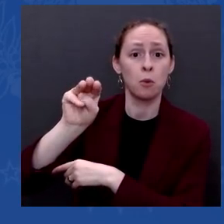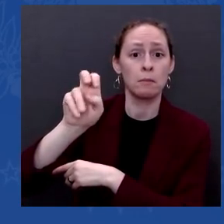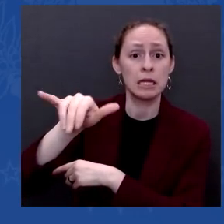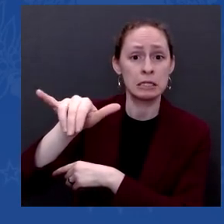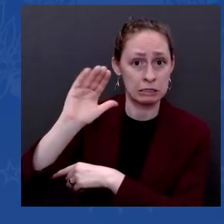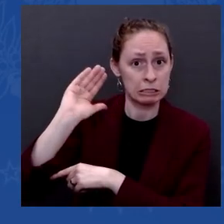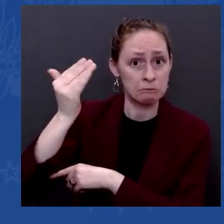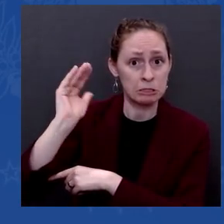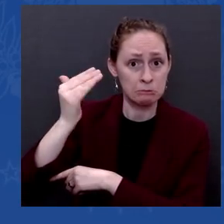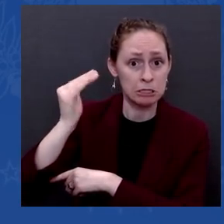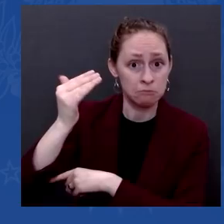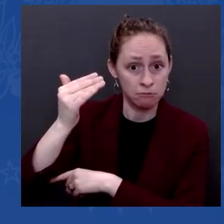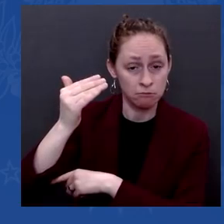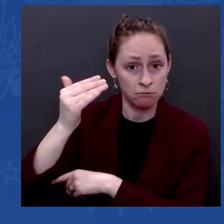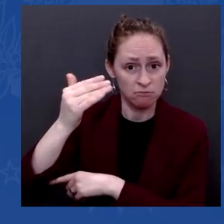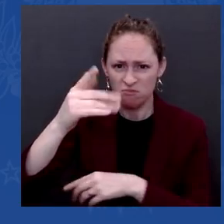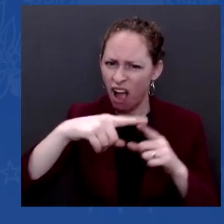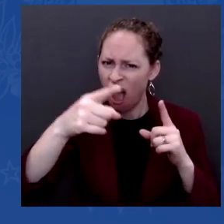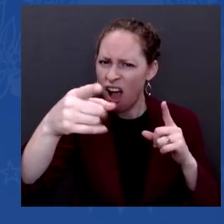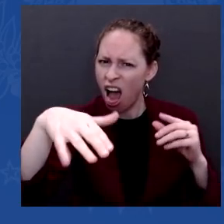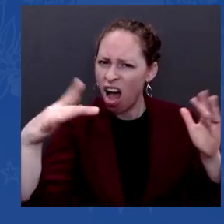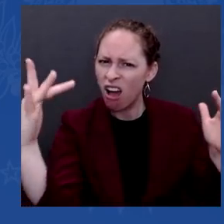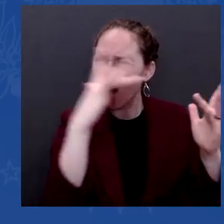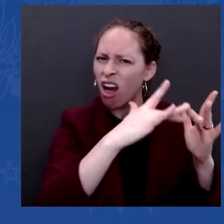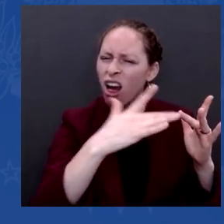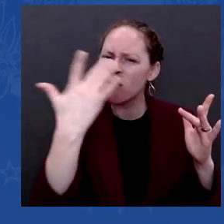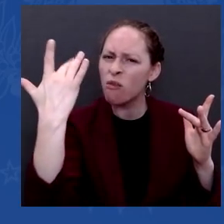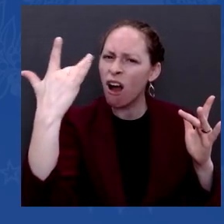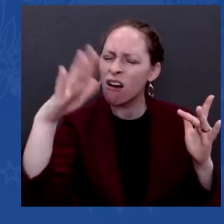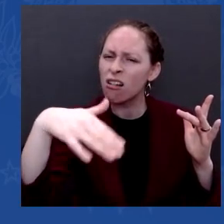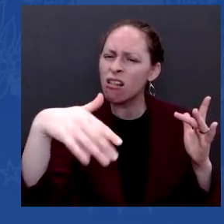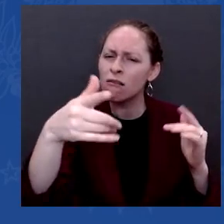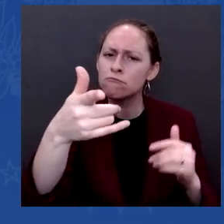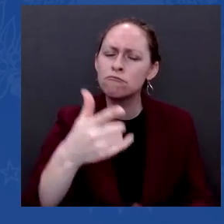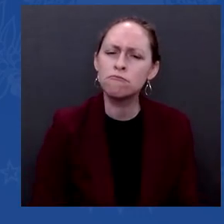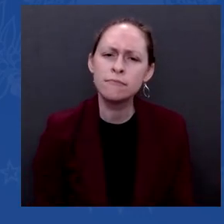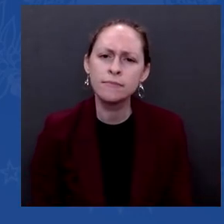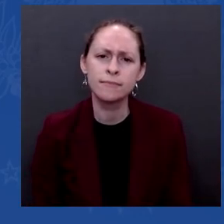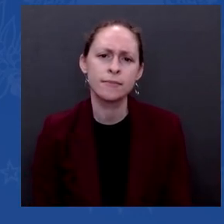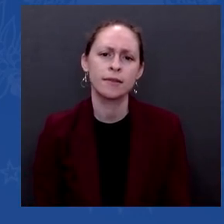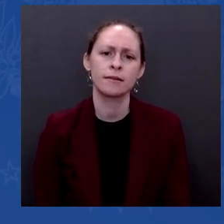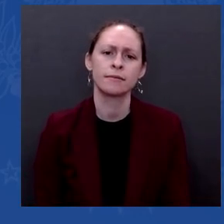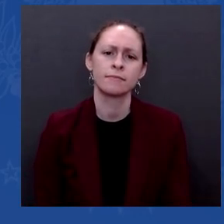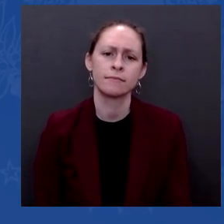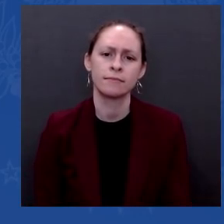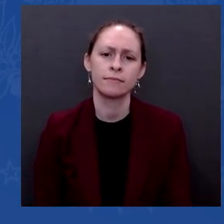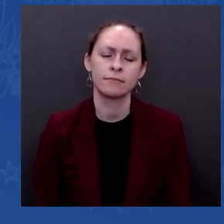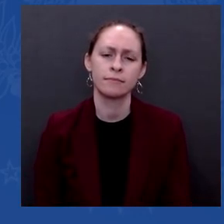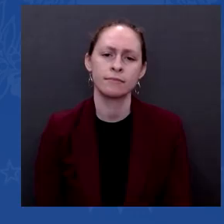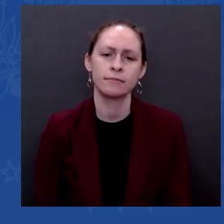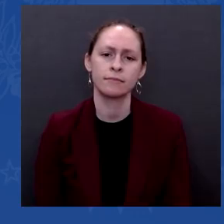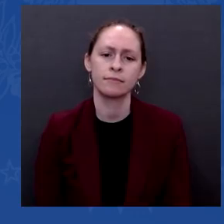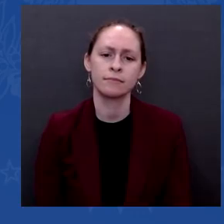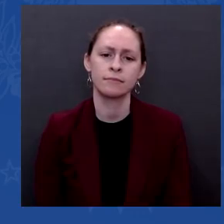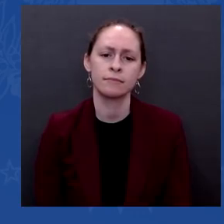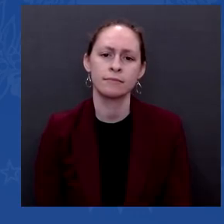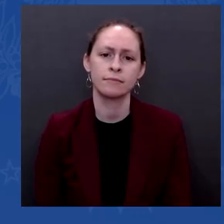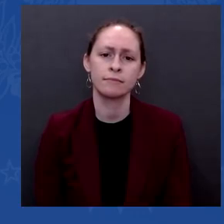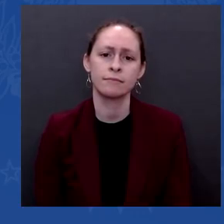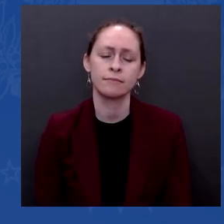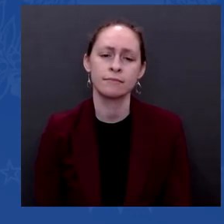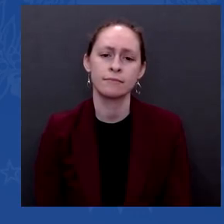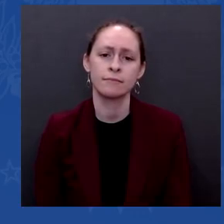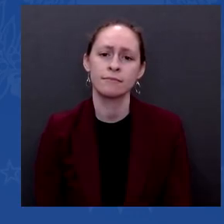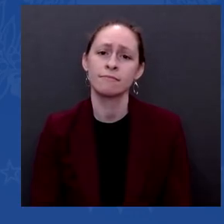one of the things that we're doing, I was trying to make sure we got everybody on the same page in my party on this score.